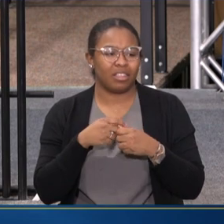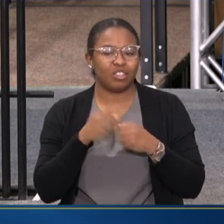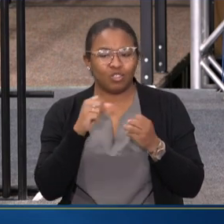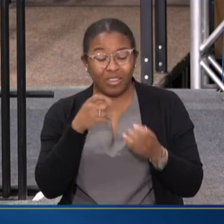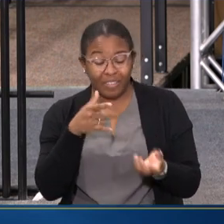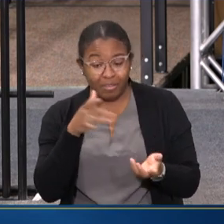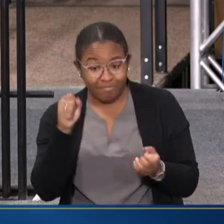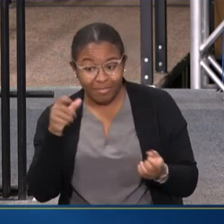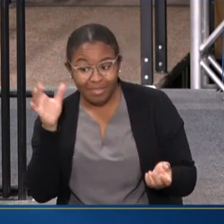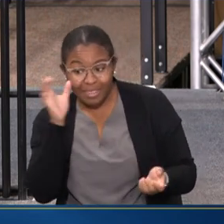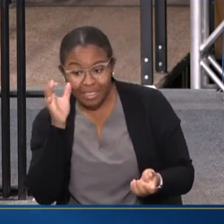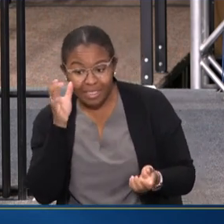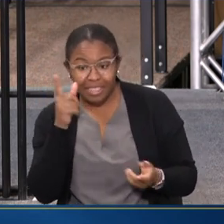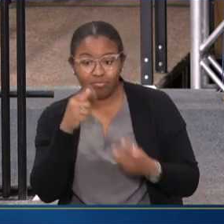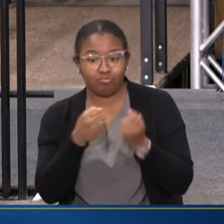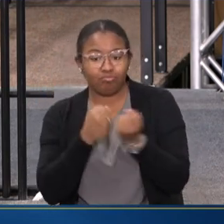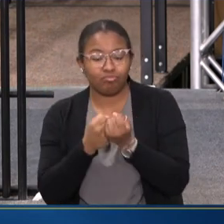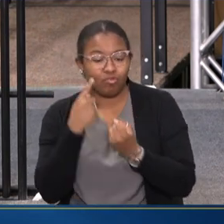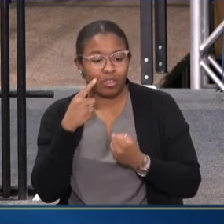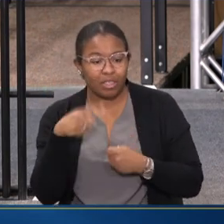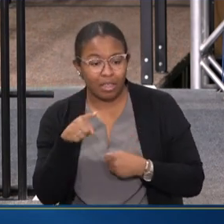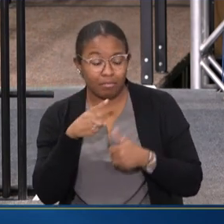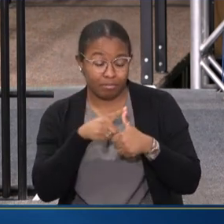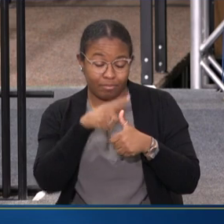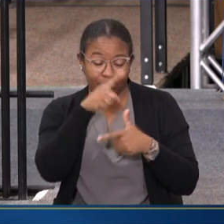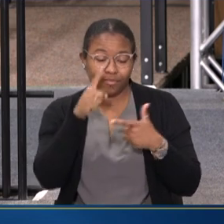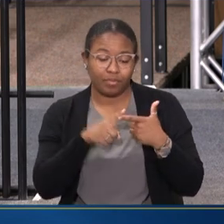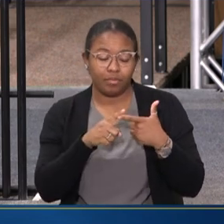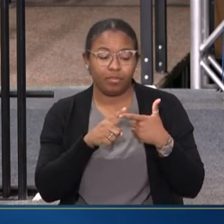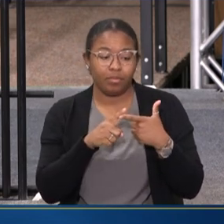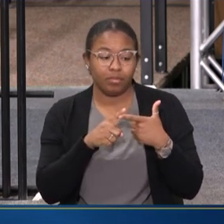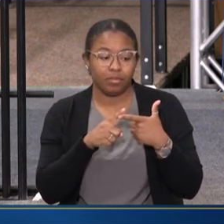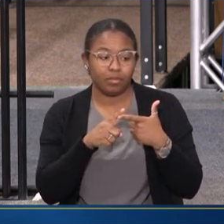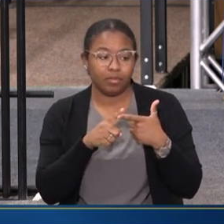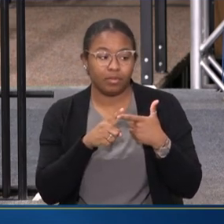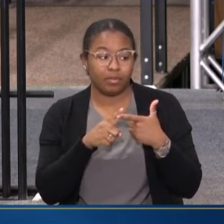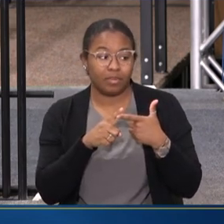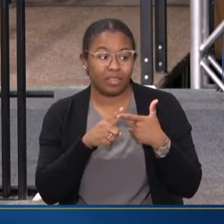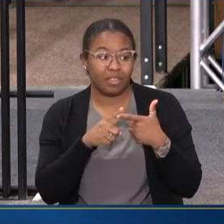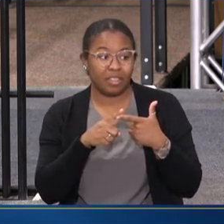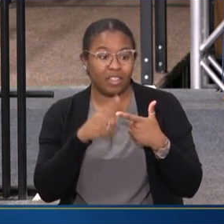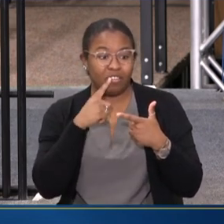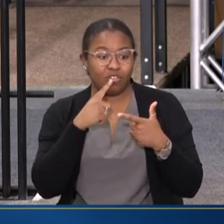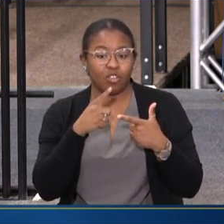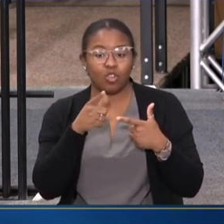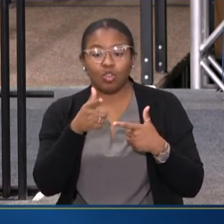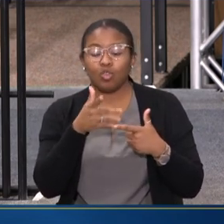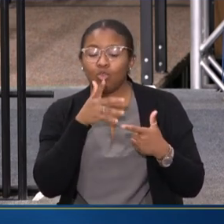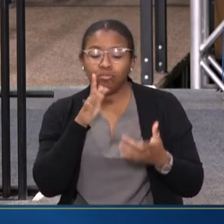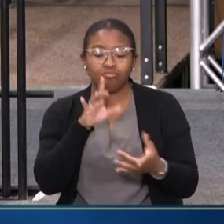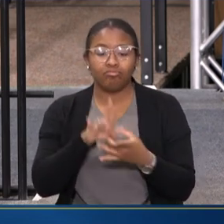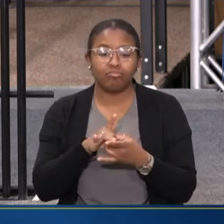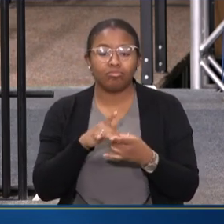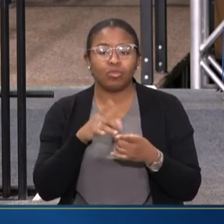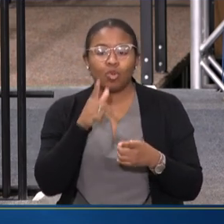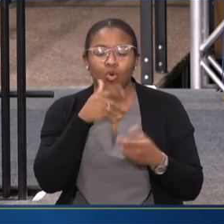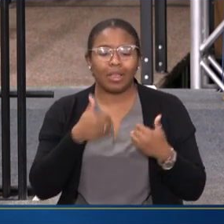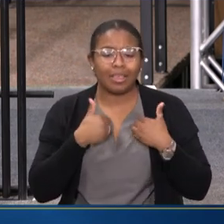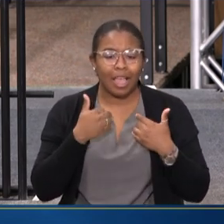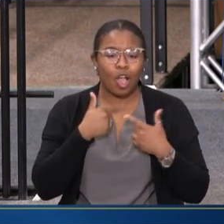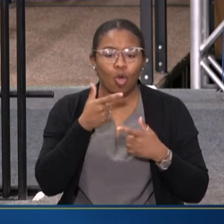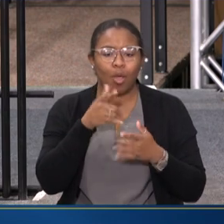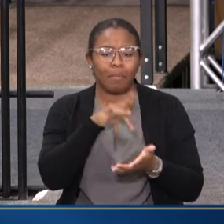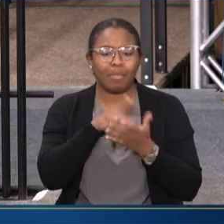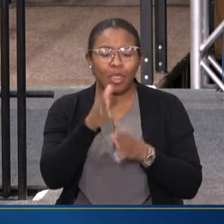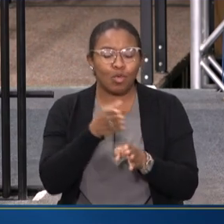FRIENDS AND FAMILY AND BE THAT SUPPORT FOR THEM. TWO, TO THE EXTENT THERE ARE YOUNG PEOPLE IN YOUR LIFE OR MID-CAREER PEOPLE OR OTHERS WHO ARE THINKING